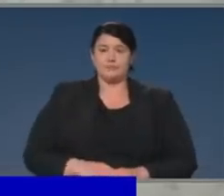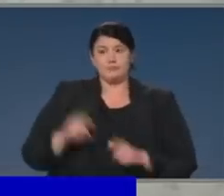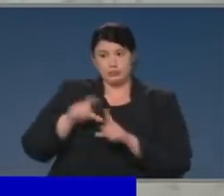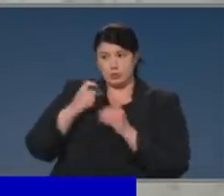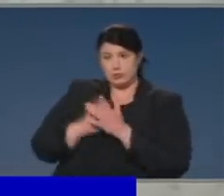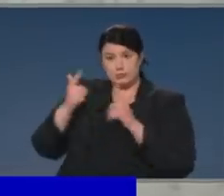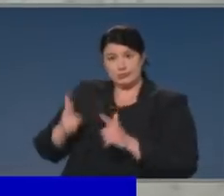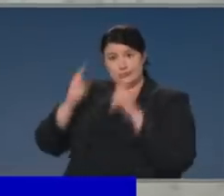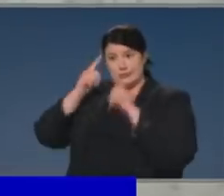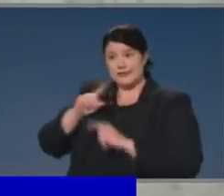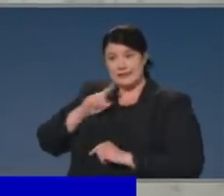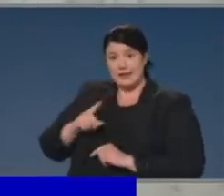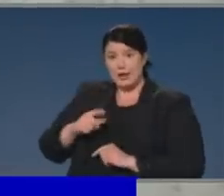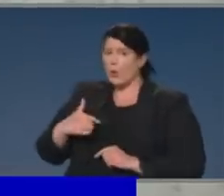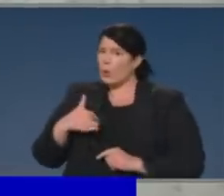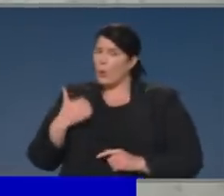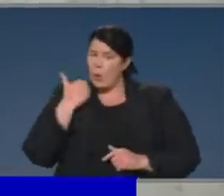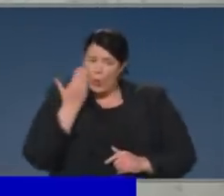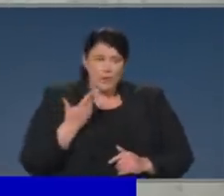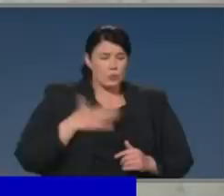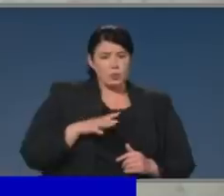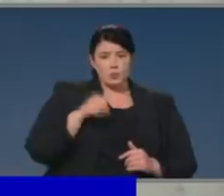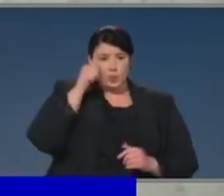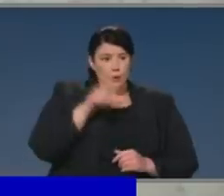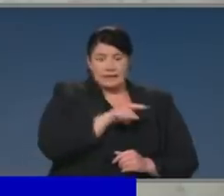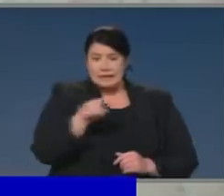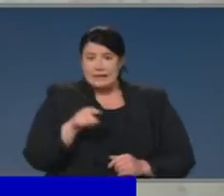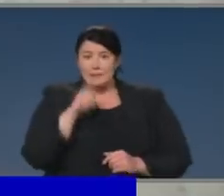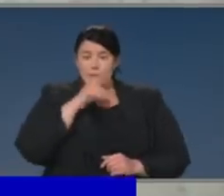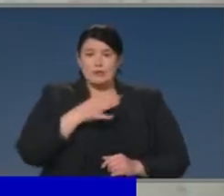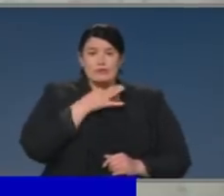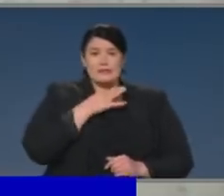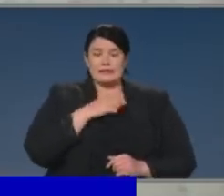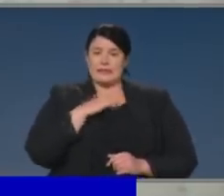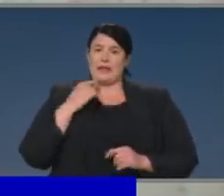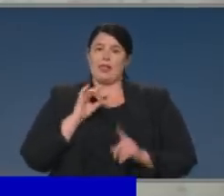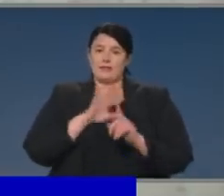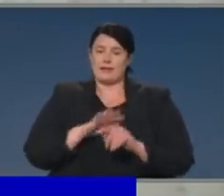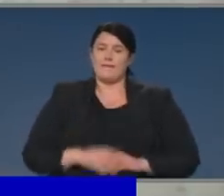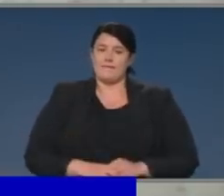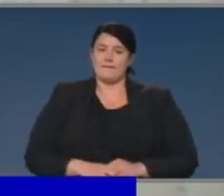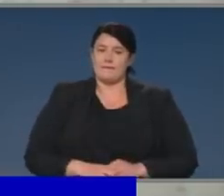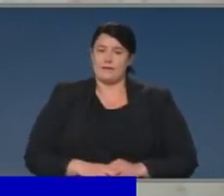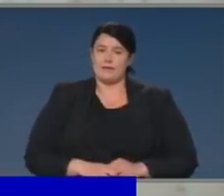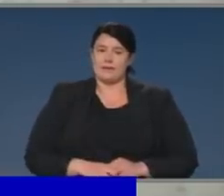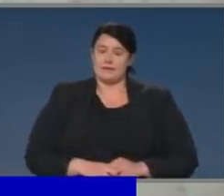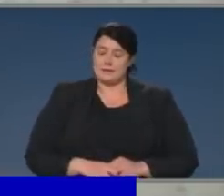always, always on the lookout for those who are at risk of suicide. It is heartening, it is heartening